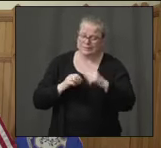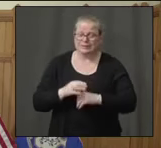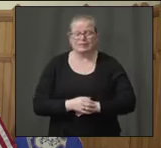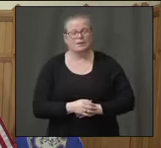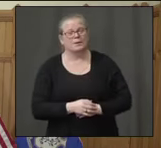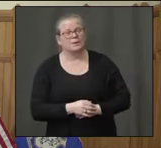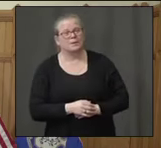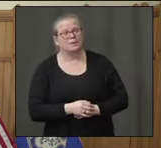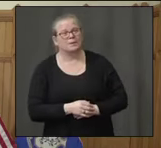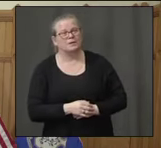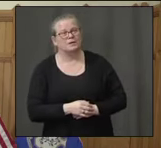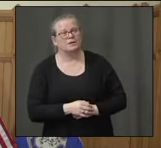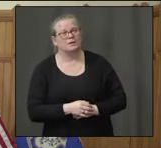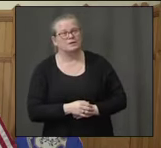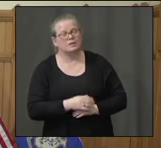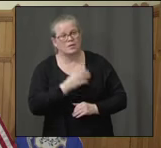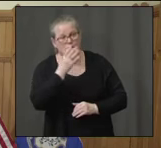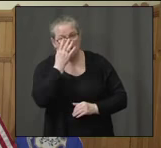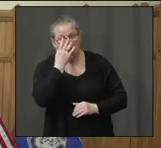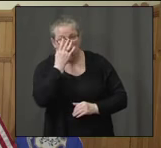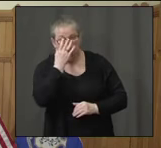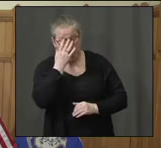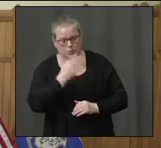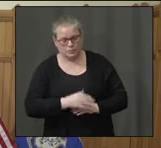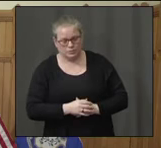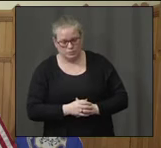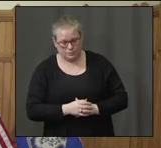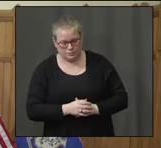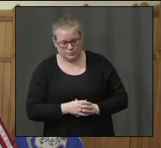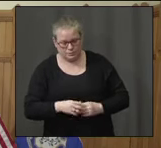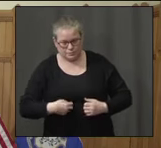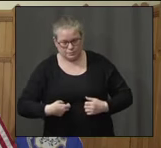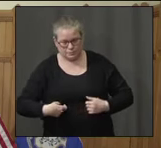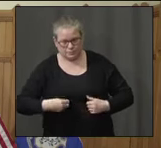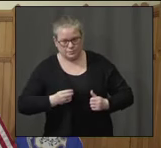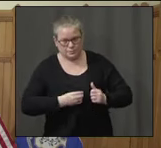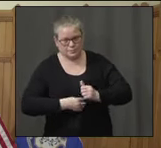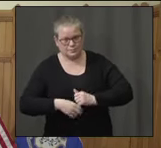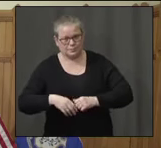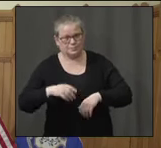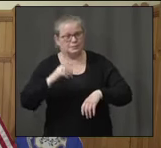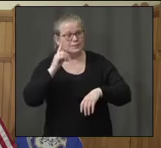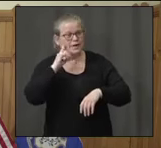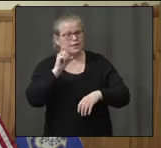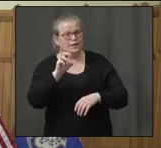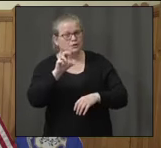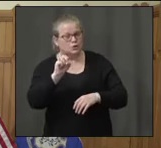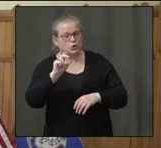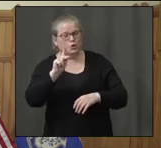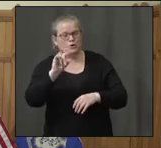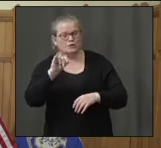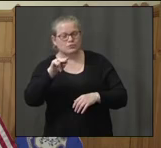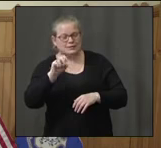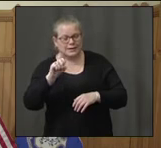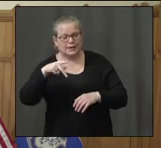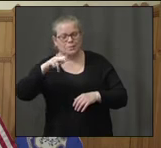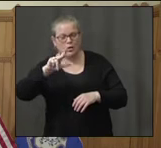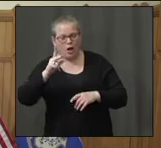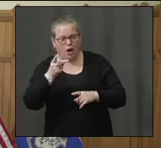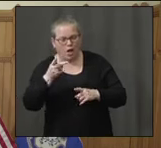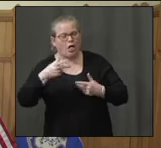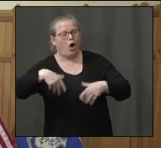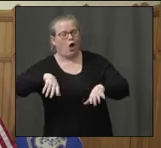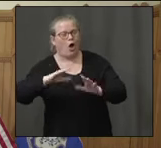Thanks. Now that Sue and Christine and Paul asked all my questions, let me ask you, are you going to